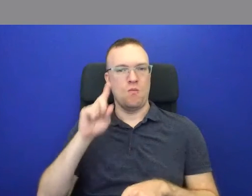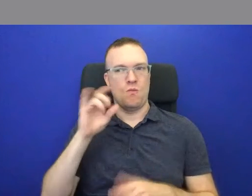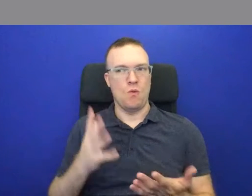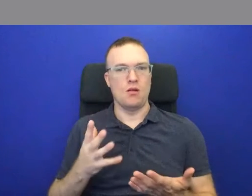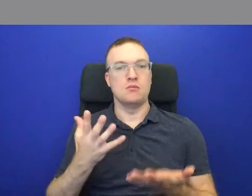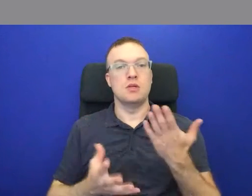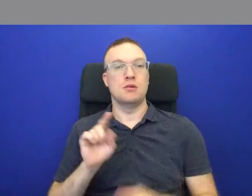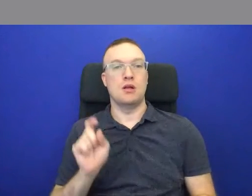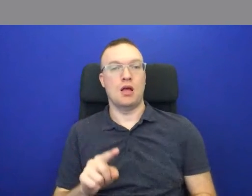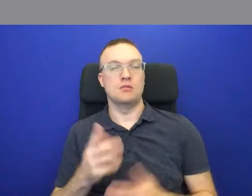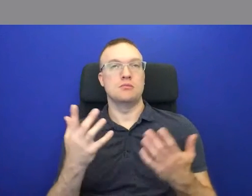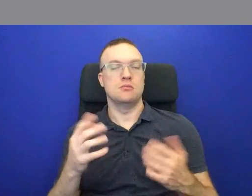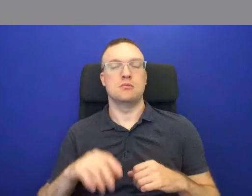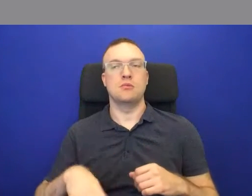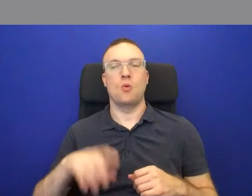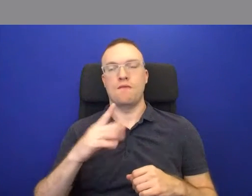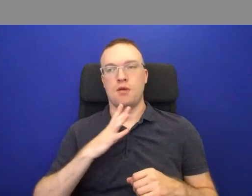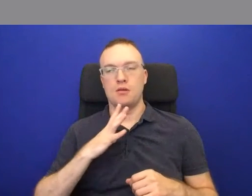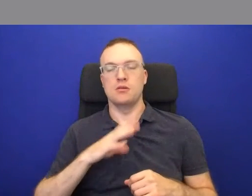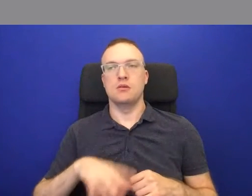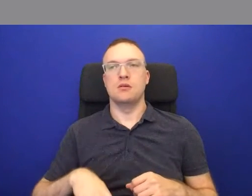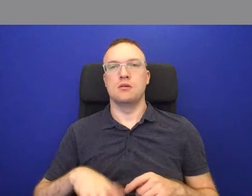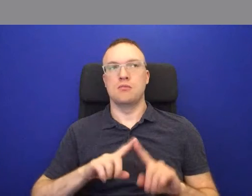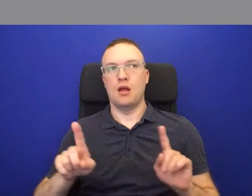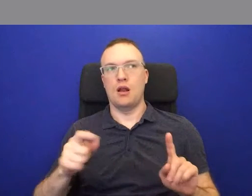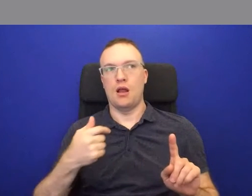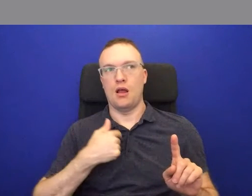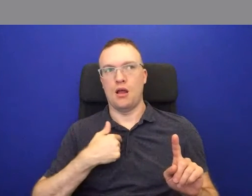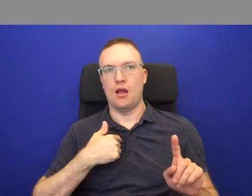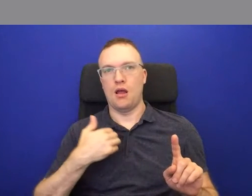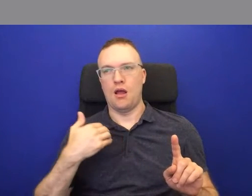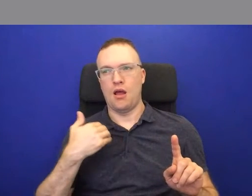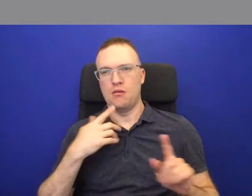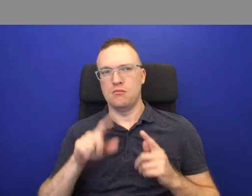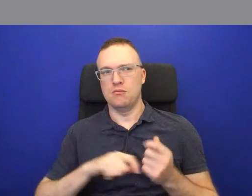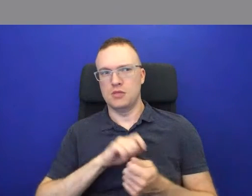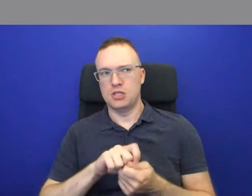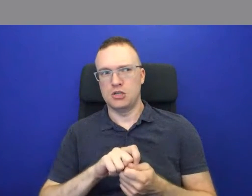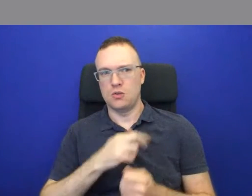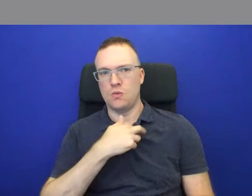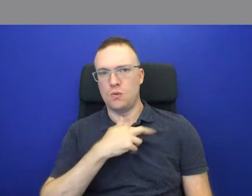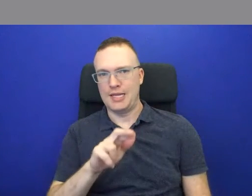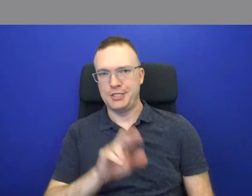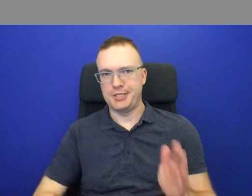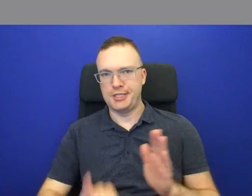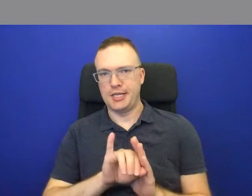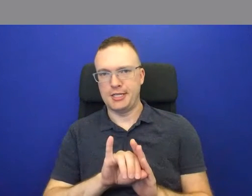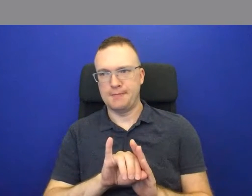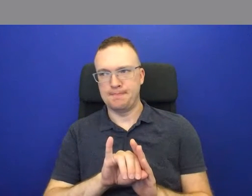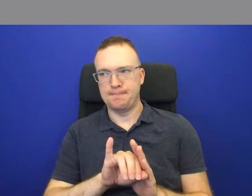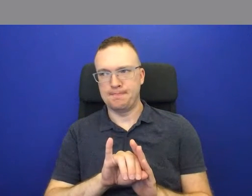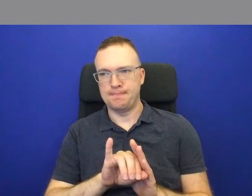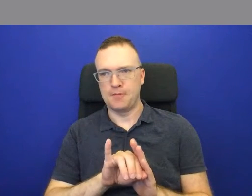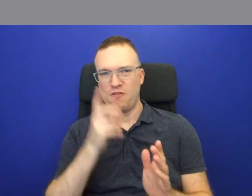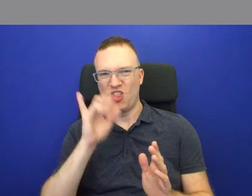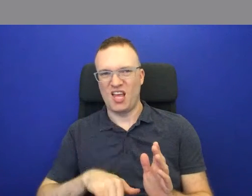we might ask the question, okay, but I have a particular religious identity. What was life